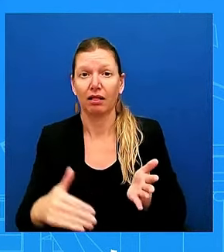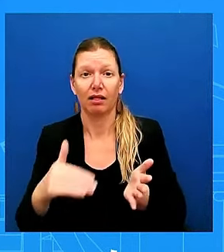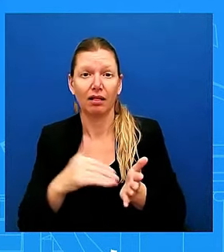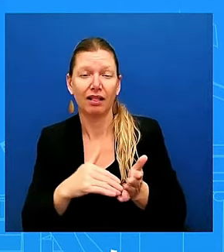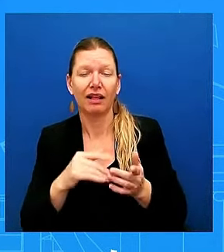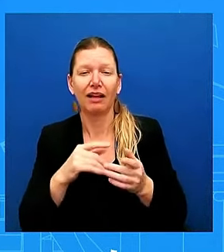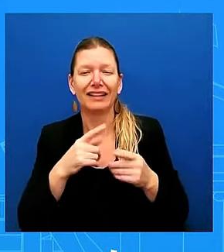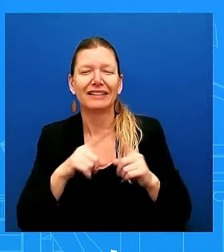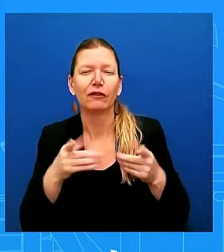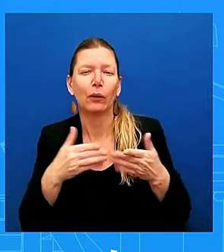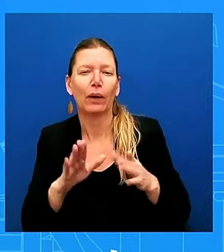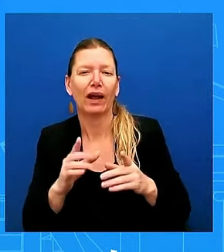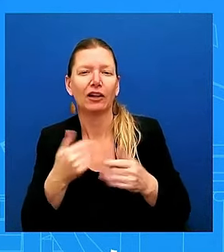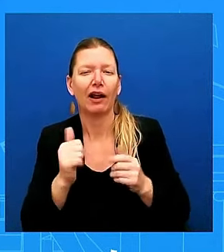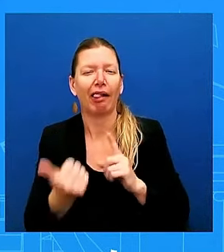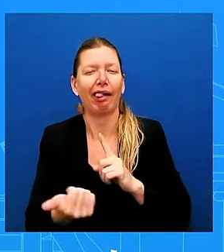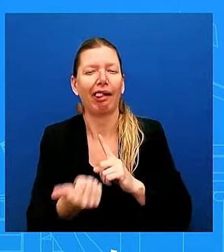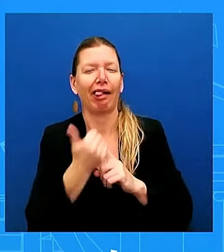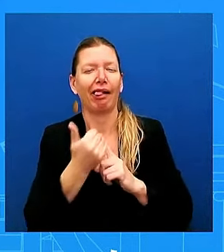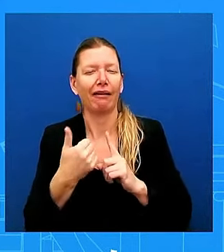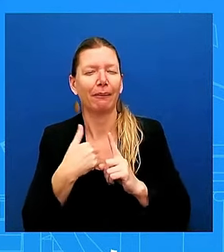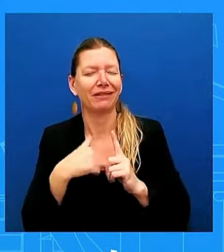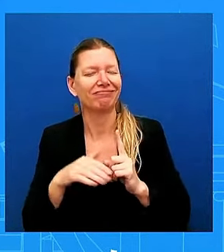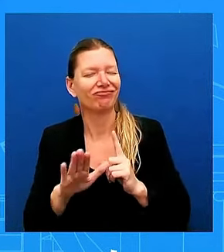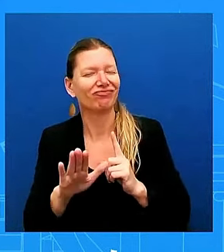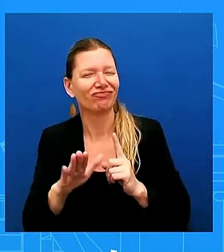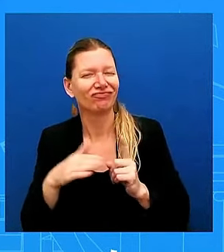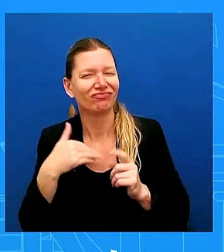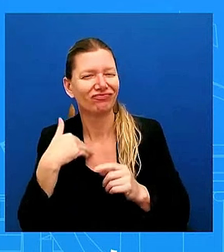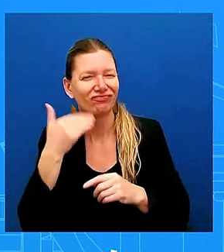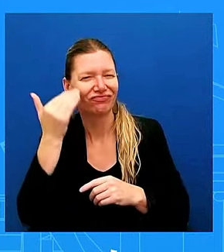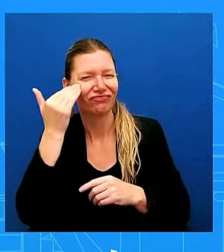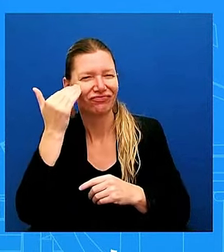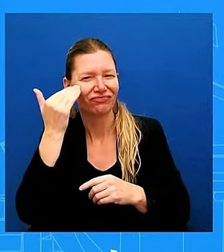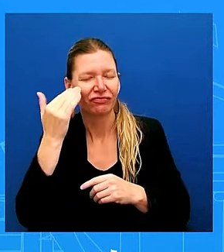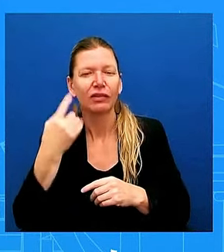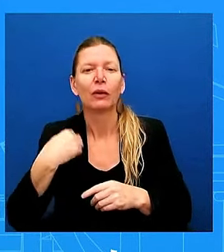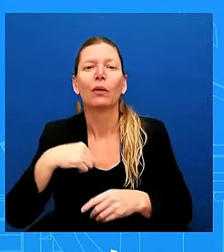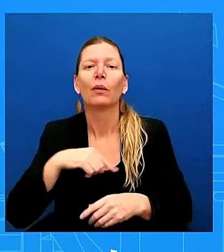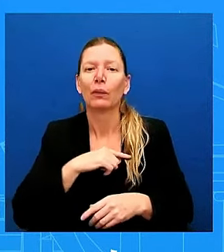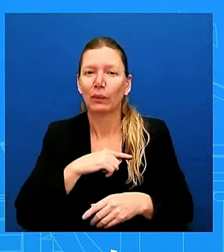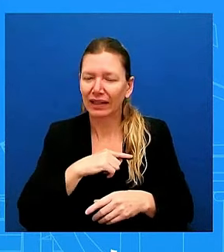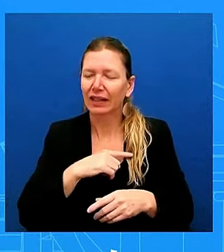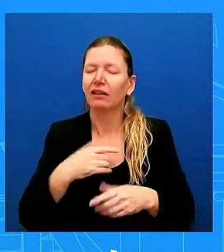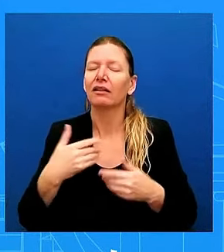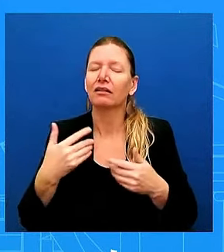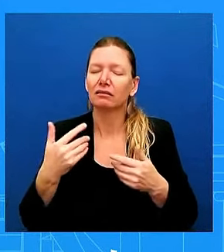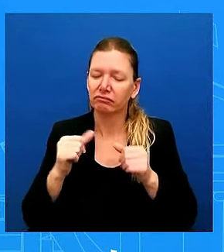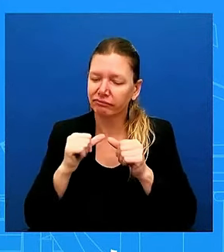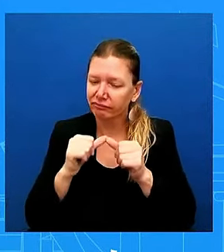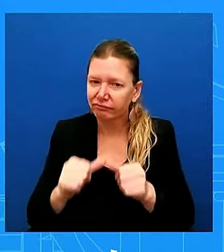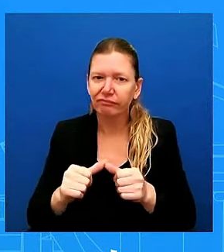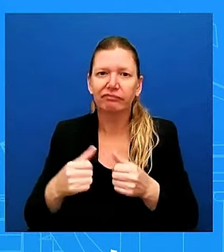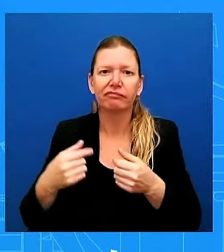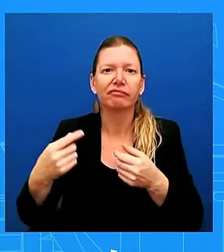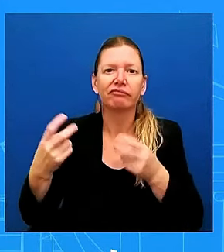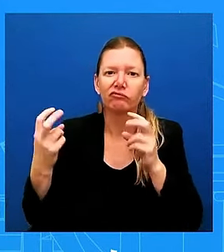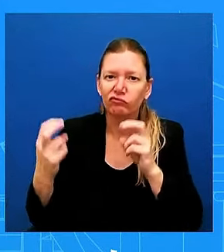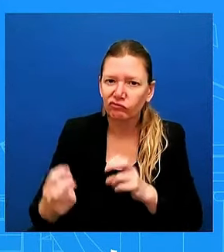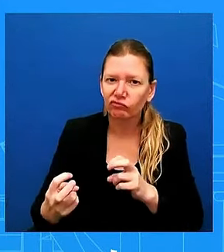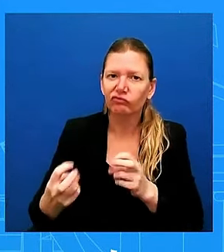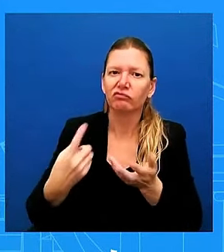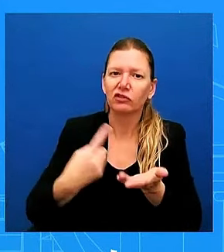uh, with the Israelis, uh, on, um, on what's next. Uh, we have been very clear there will be